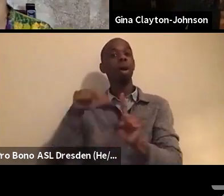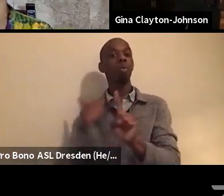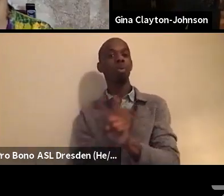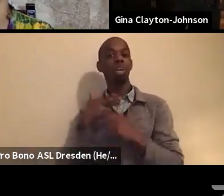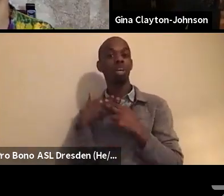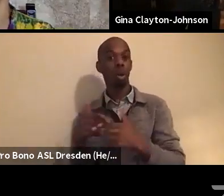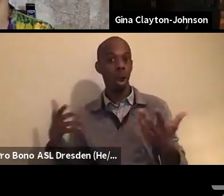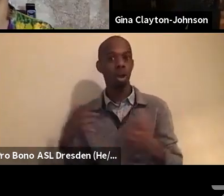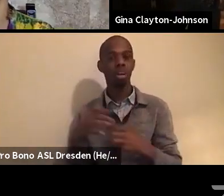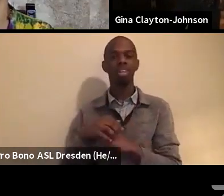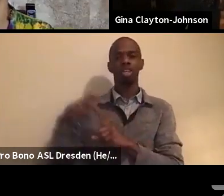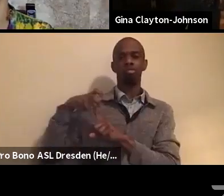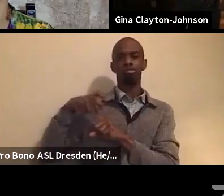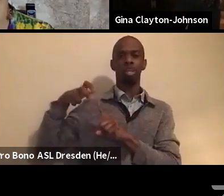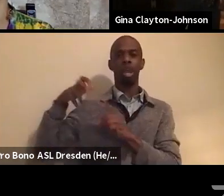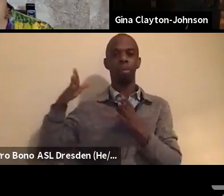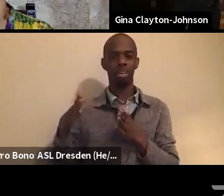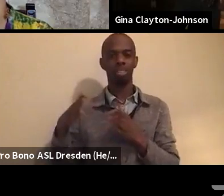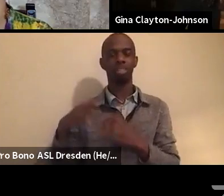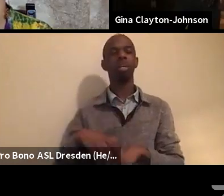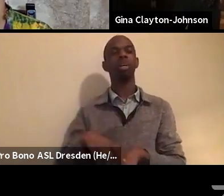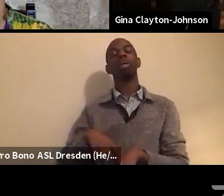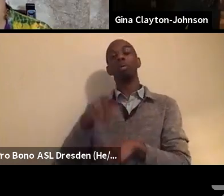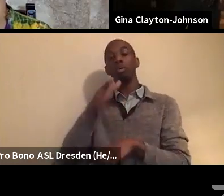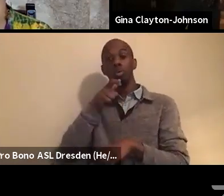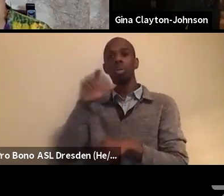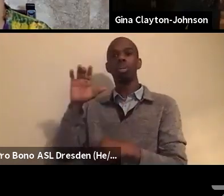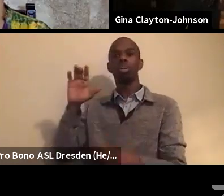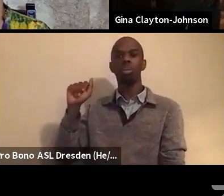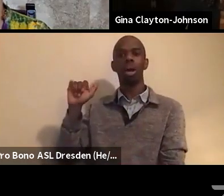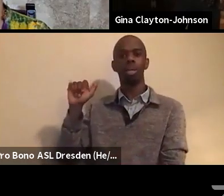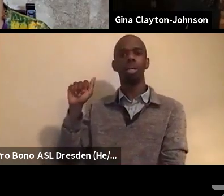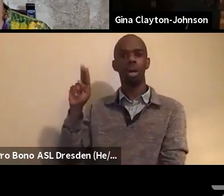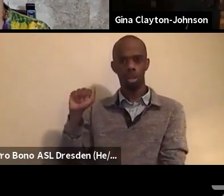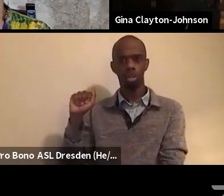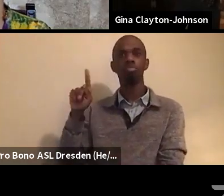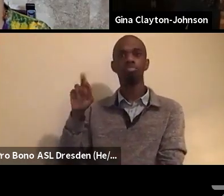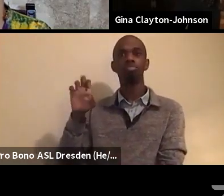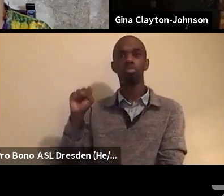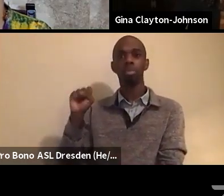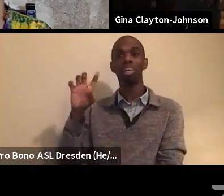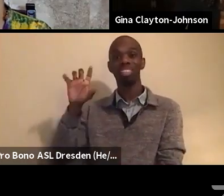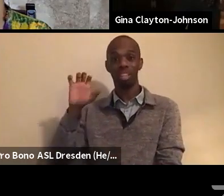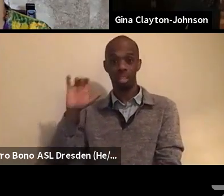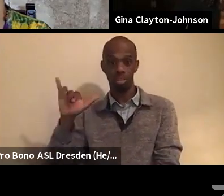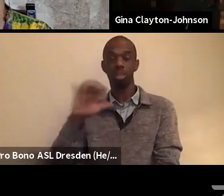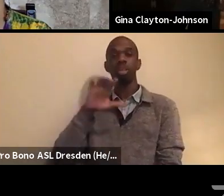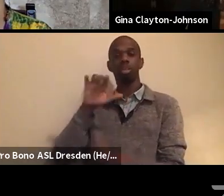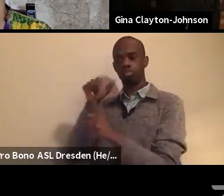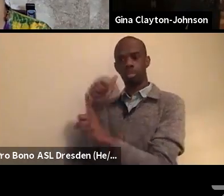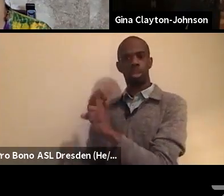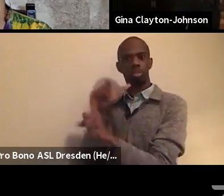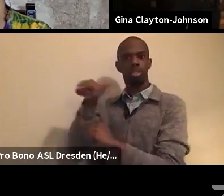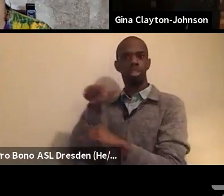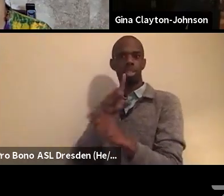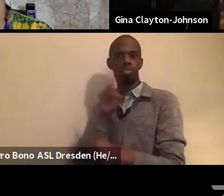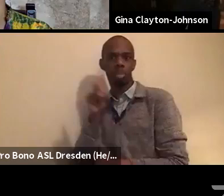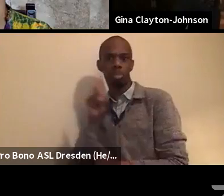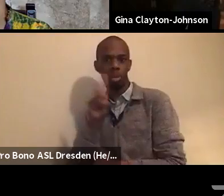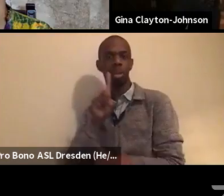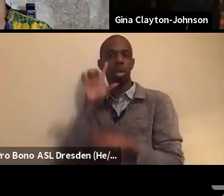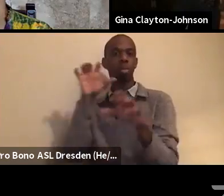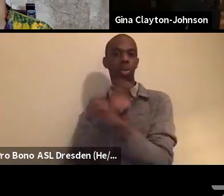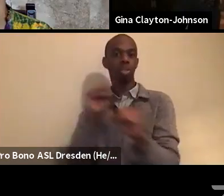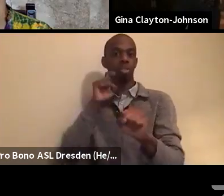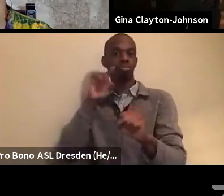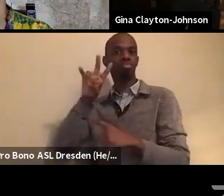include Ayanna Pressley, the Democratic representative of Massachusetts 7th Congressional District, and